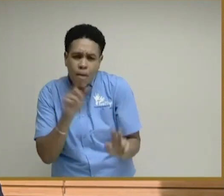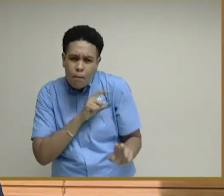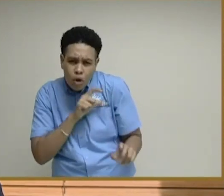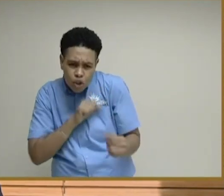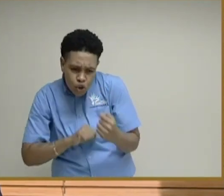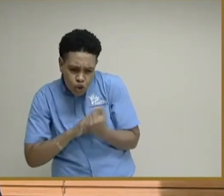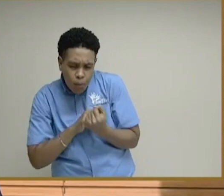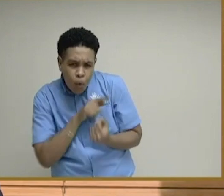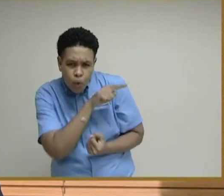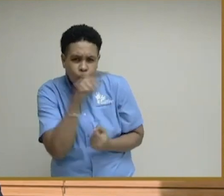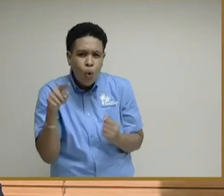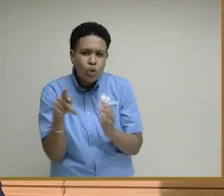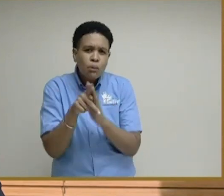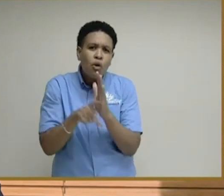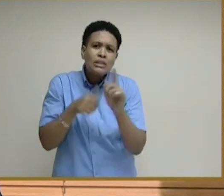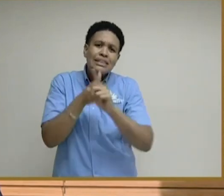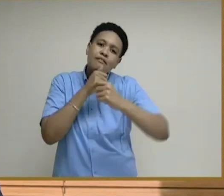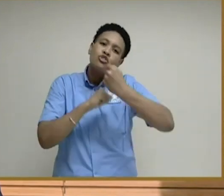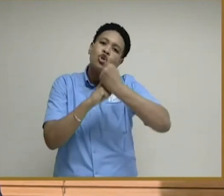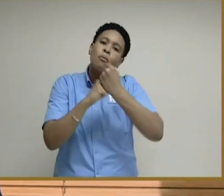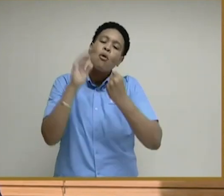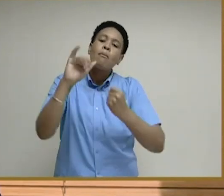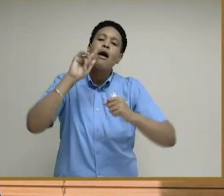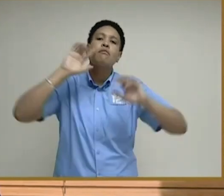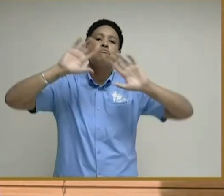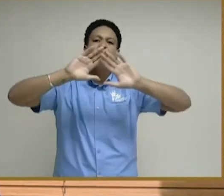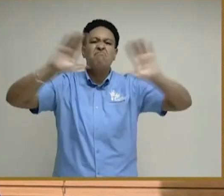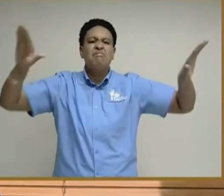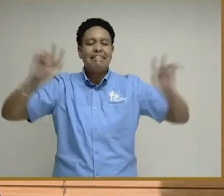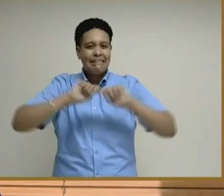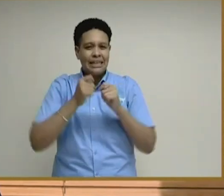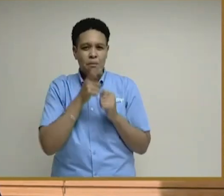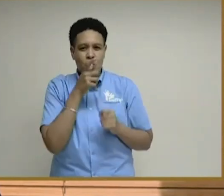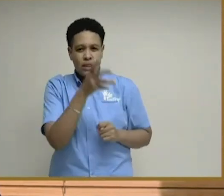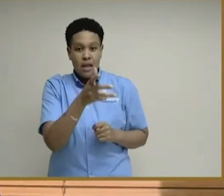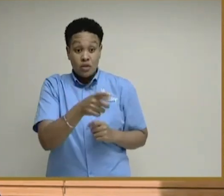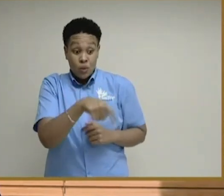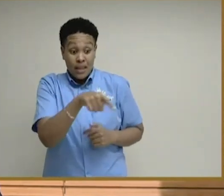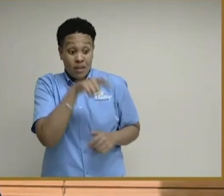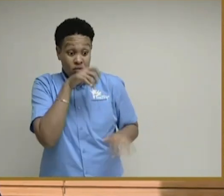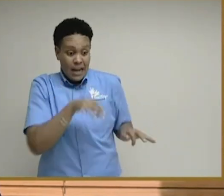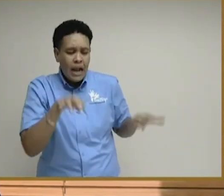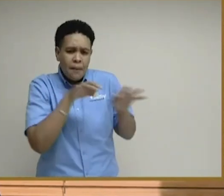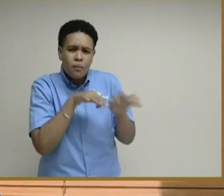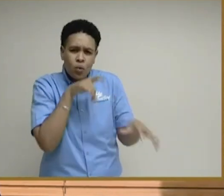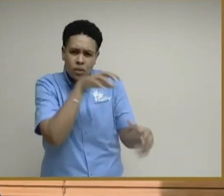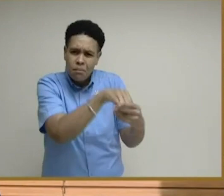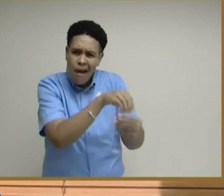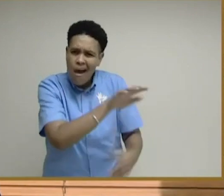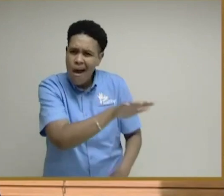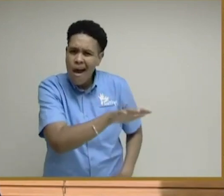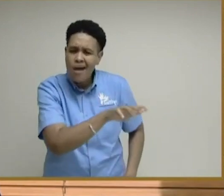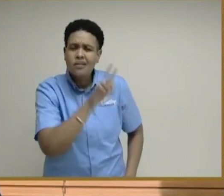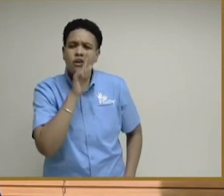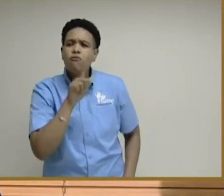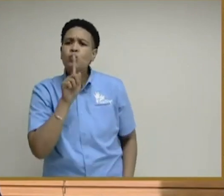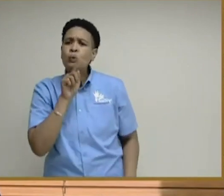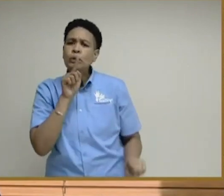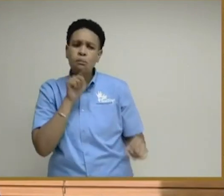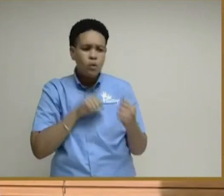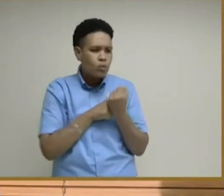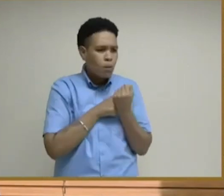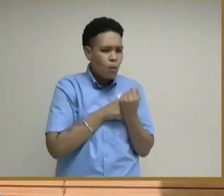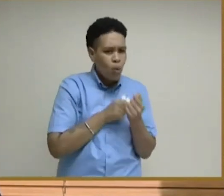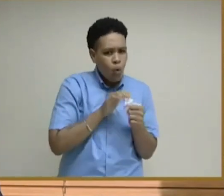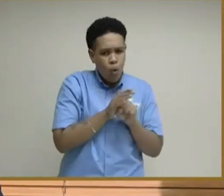those protocols, supported, of course, by the rest of the team. So they are an important part of the response